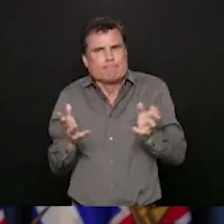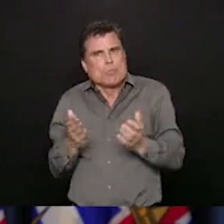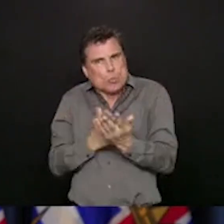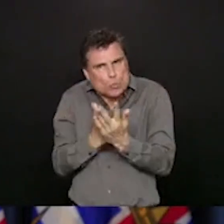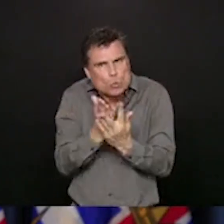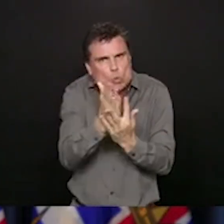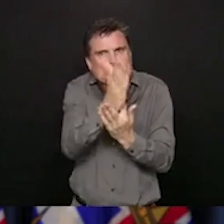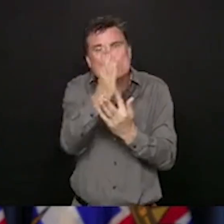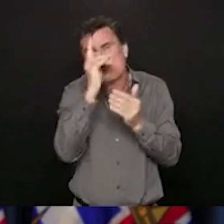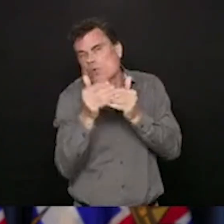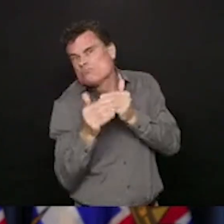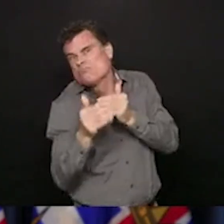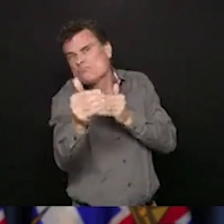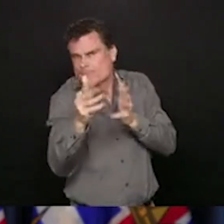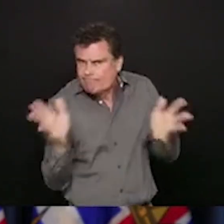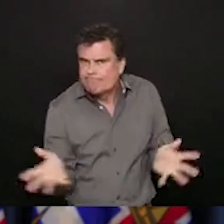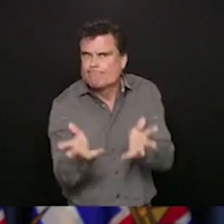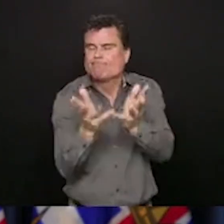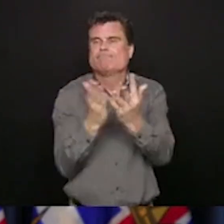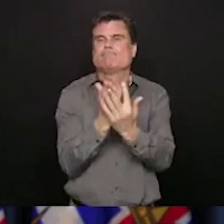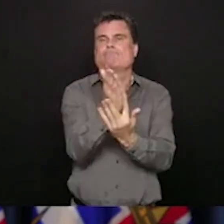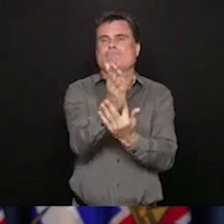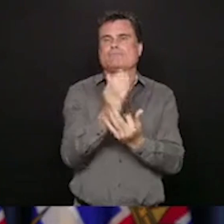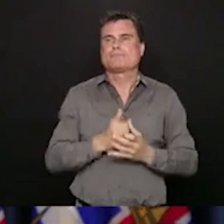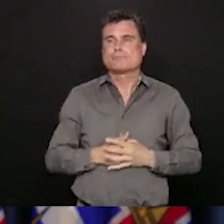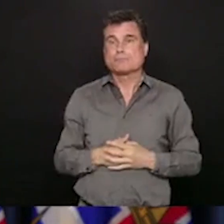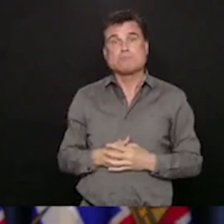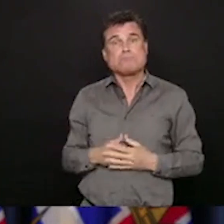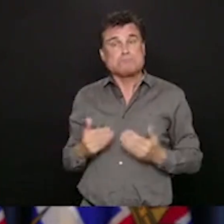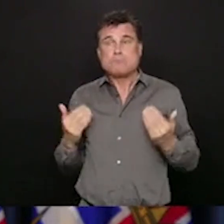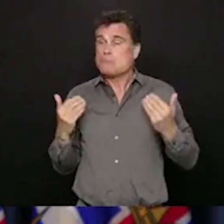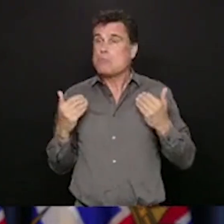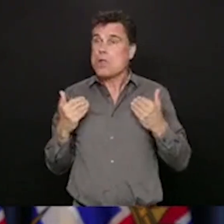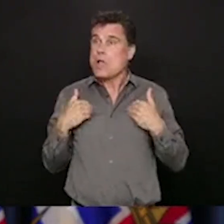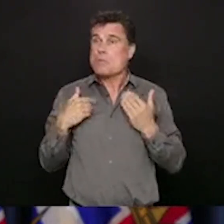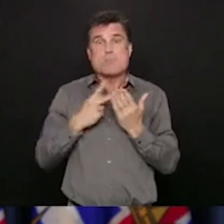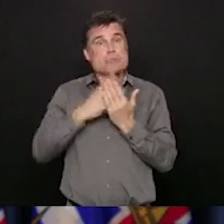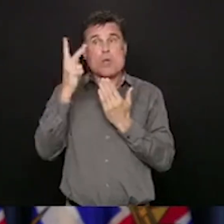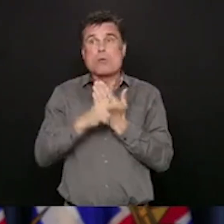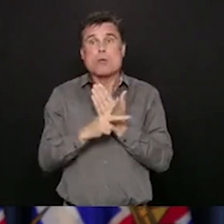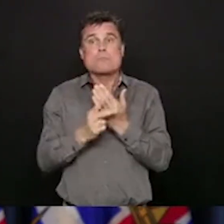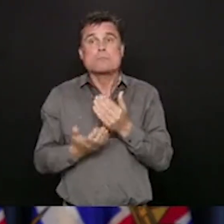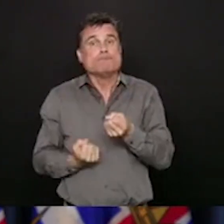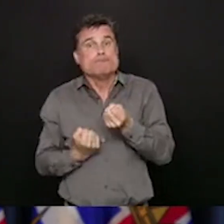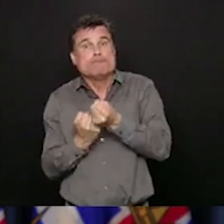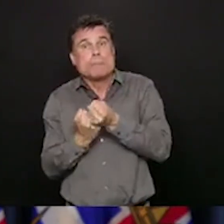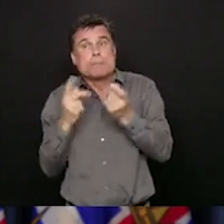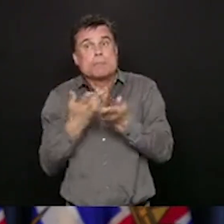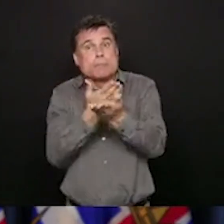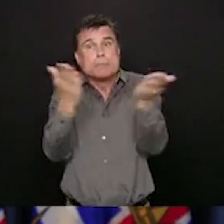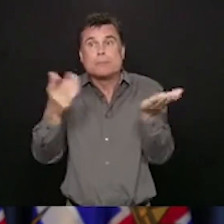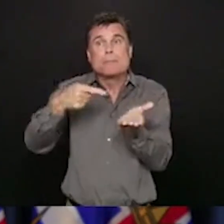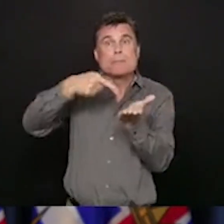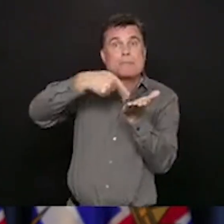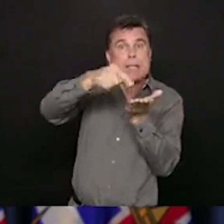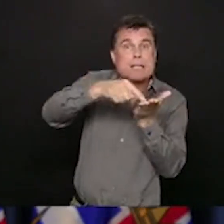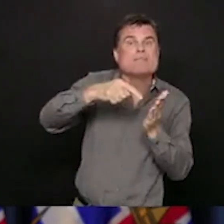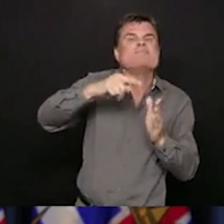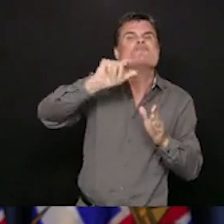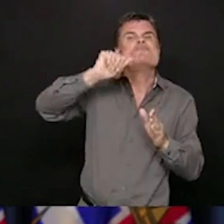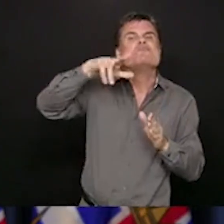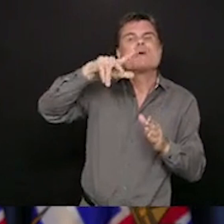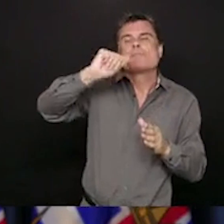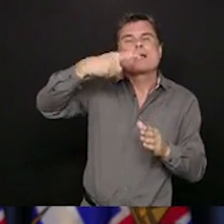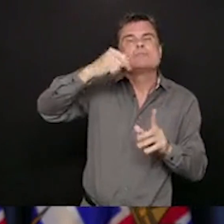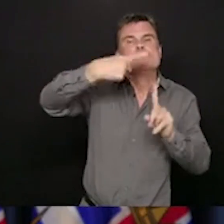Friday of this week, helping people with their rent, whether their commercial operation or their individuals, these are things that will help us